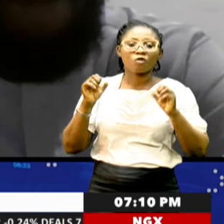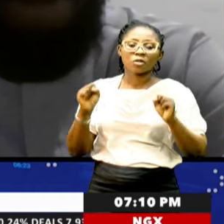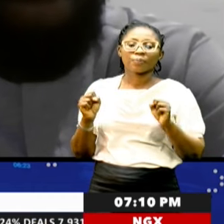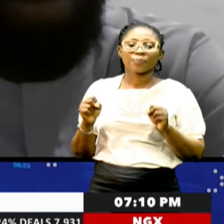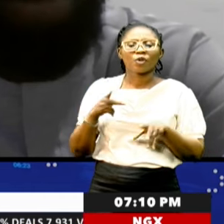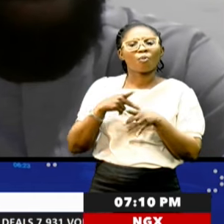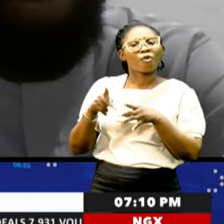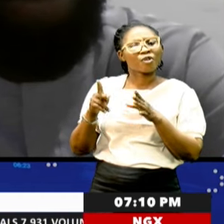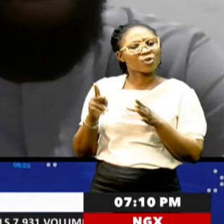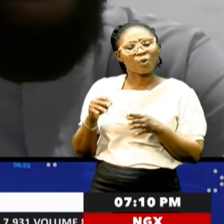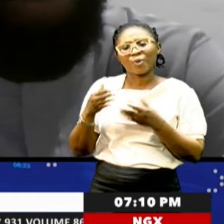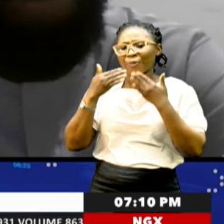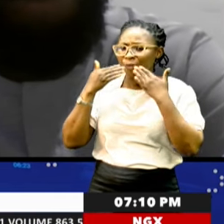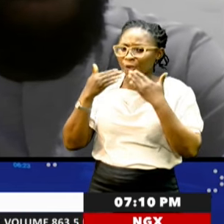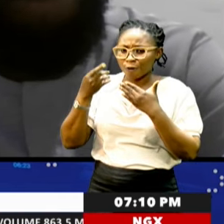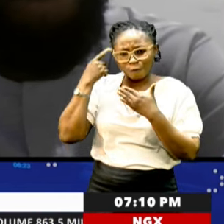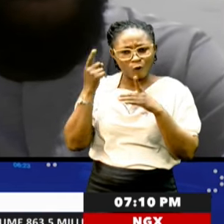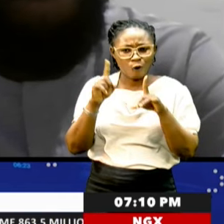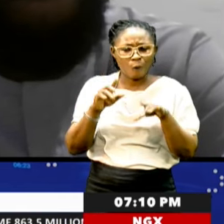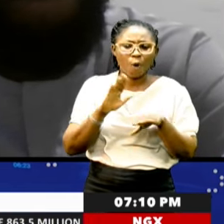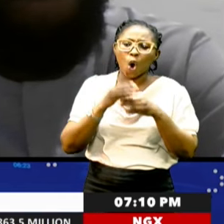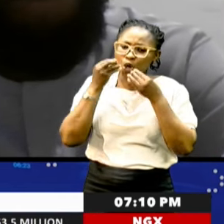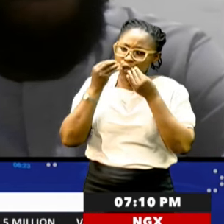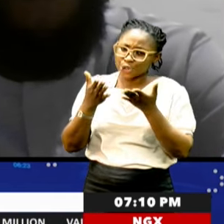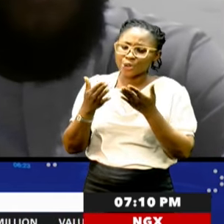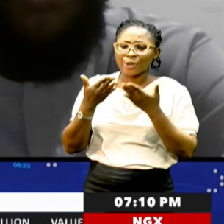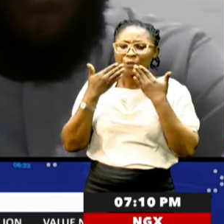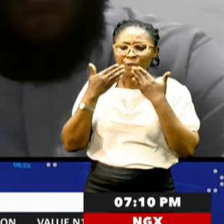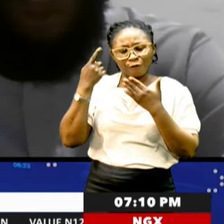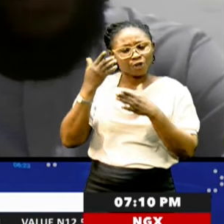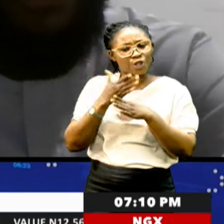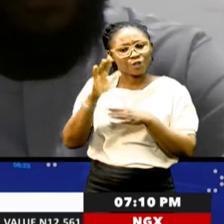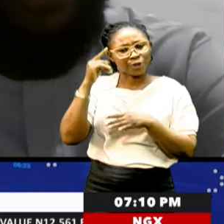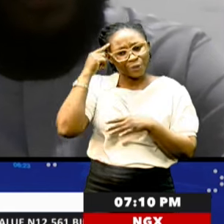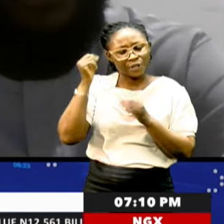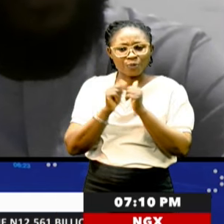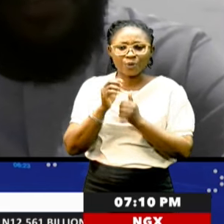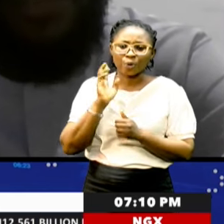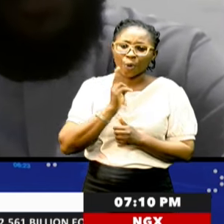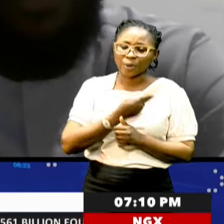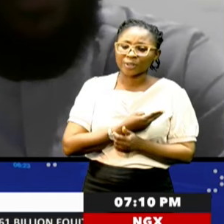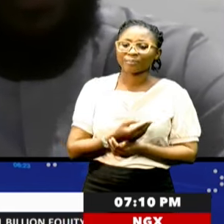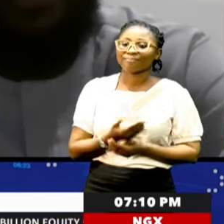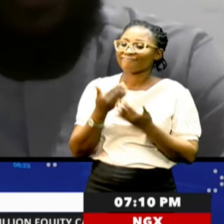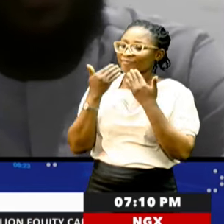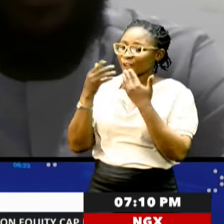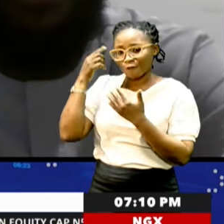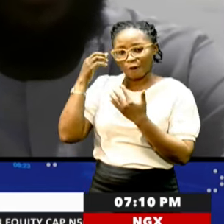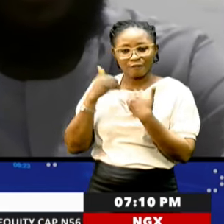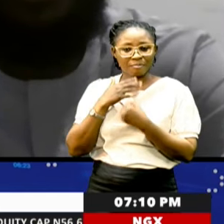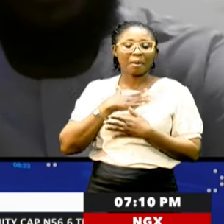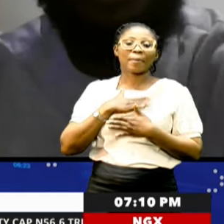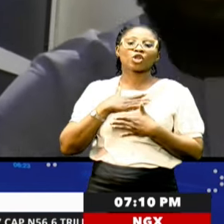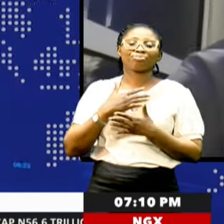Imam, thank you so much for coming on the news. Thank you for sharing your thoughts with us. Thank you for having me. My pleasure.